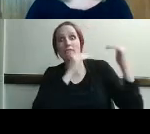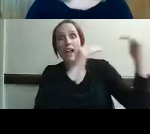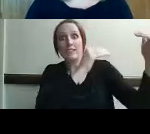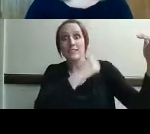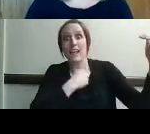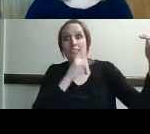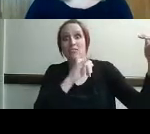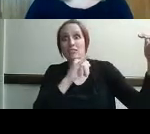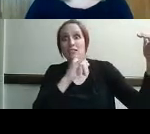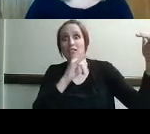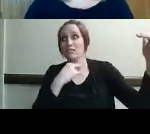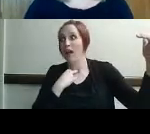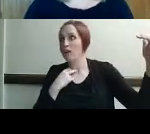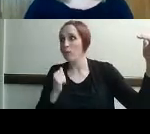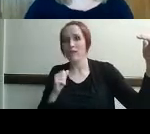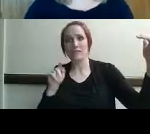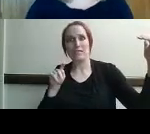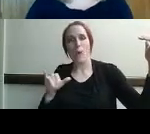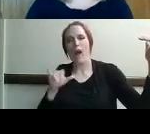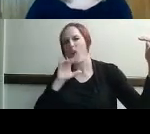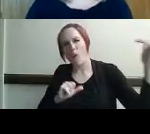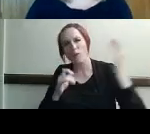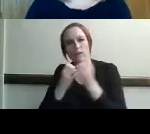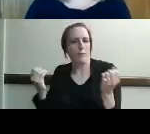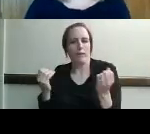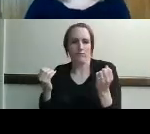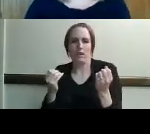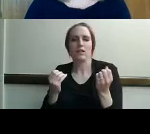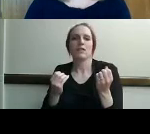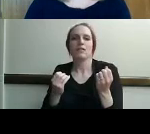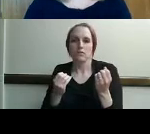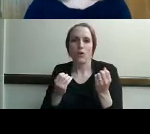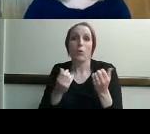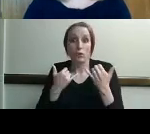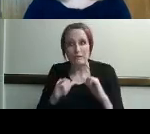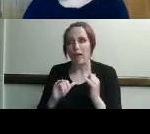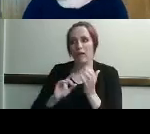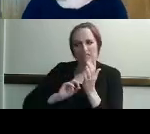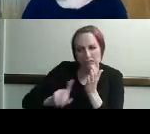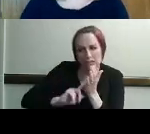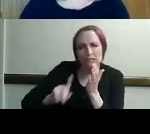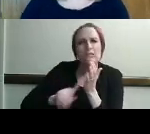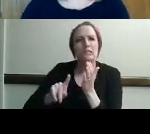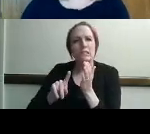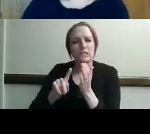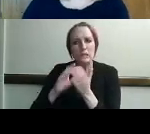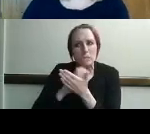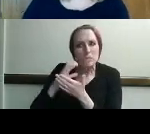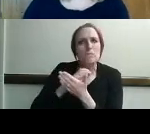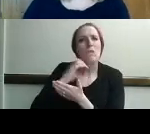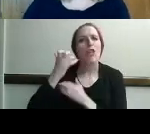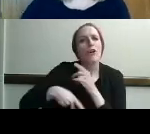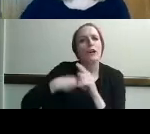in this case we're um still looking at um other types of equipment to keep